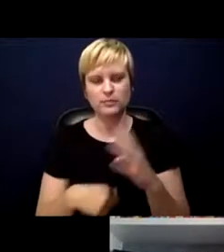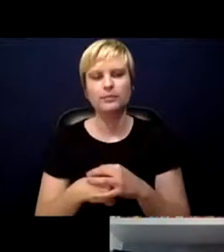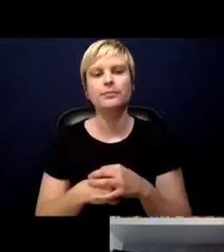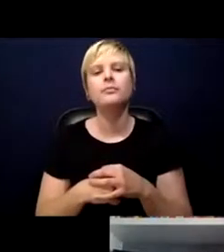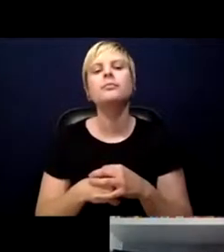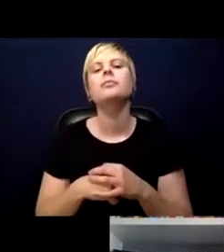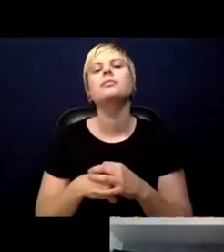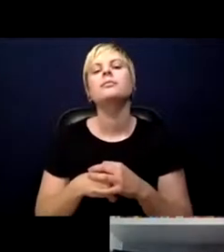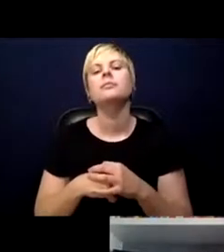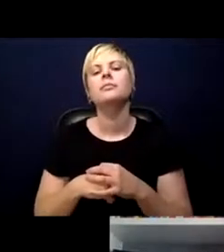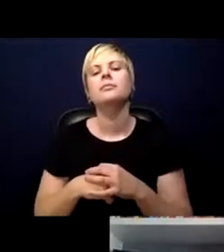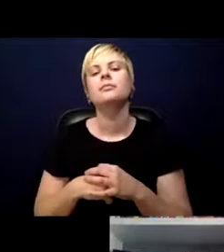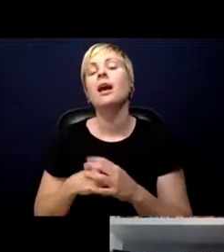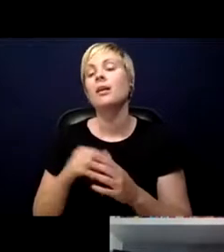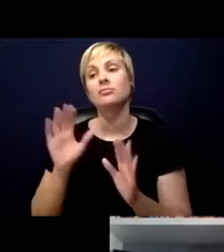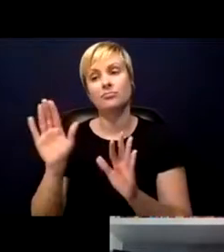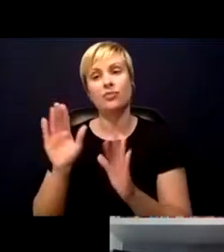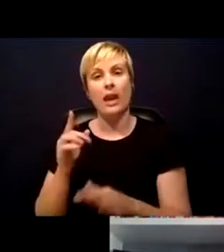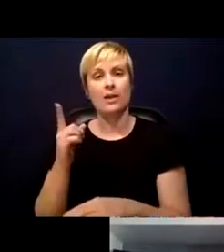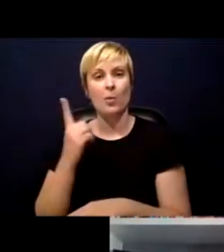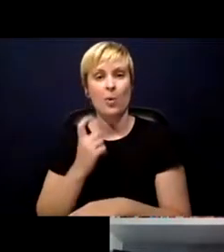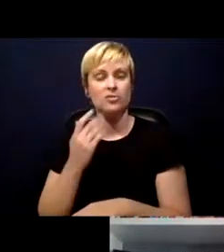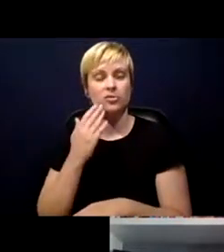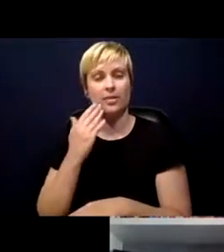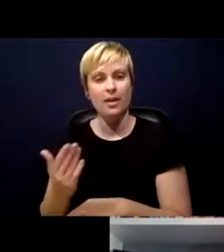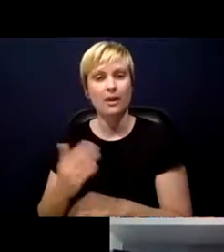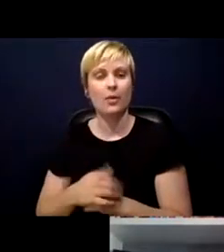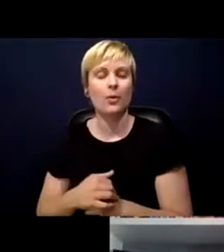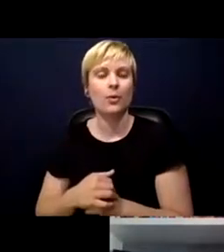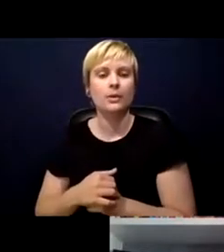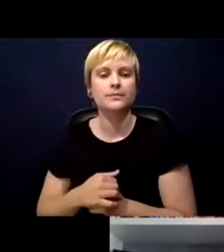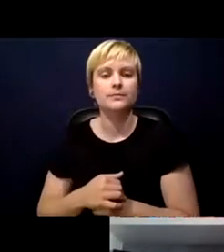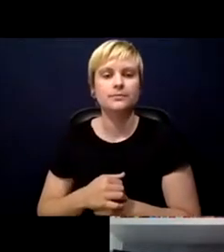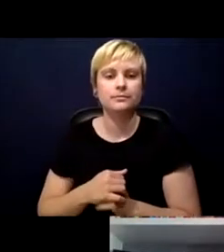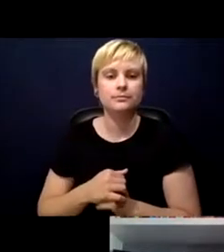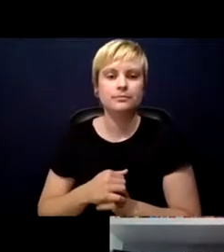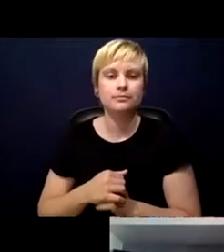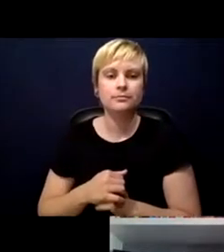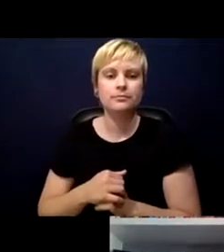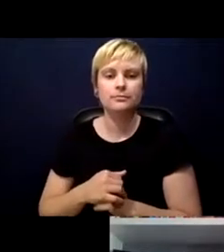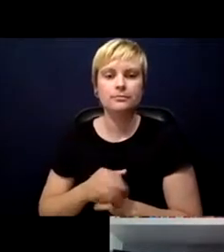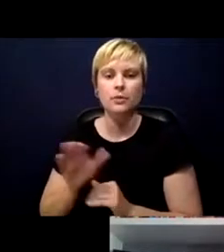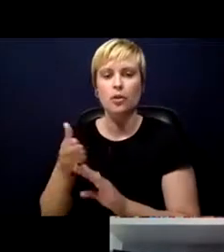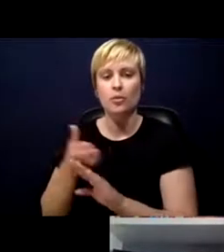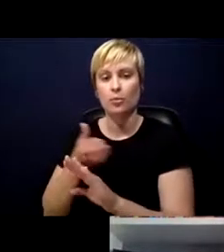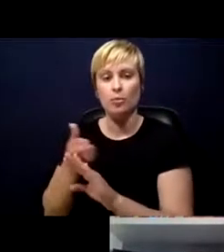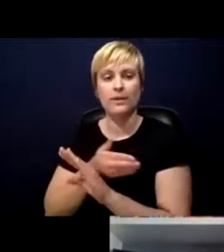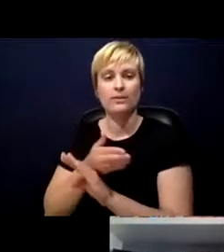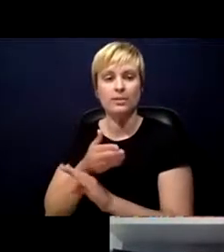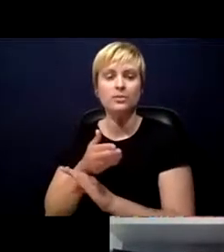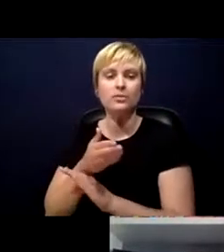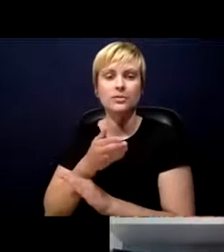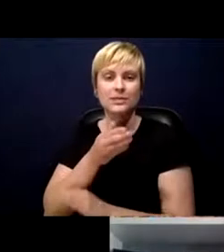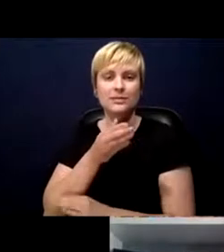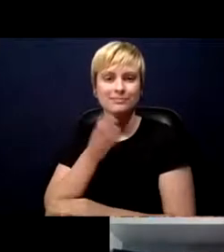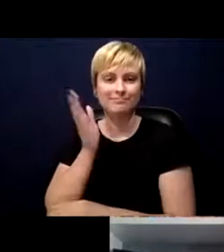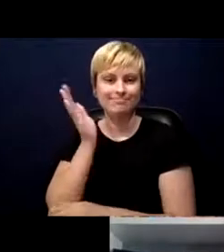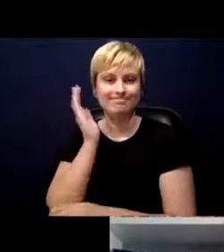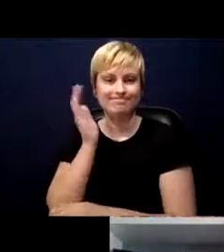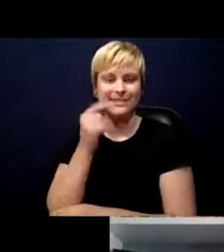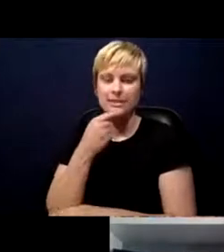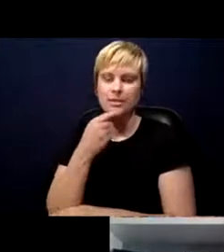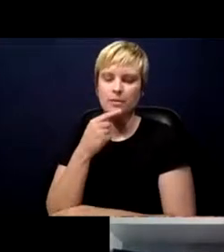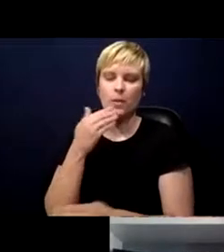great question. Thank you very, very much. And your previous speaker said it very well, confidentiality,